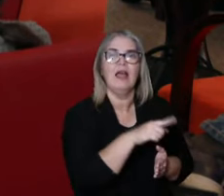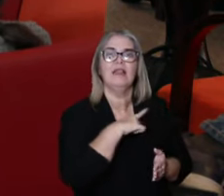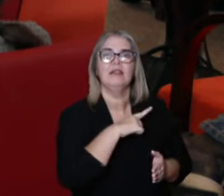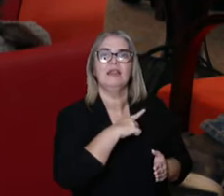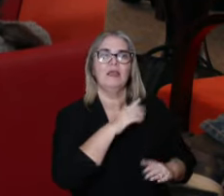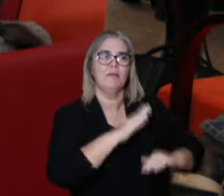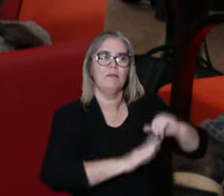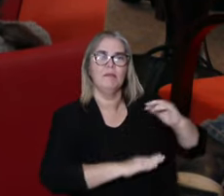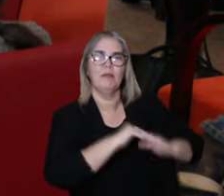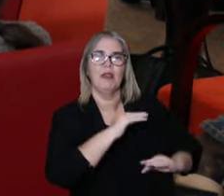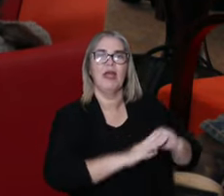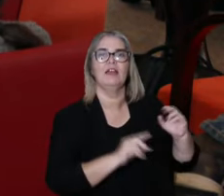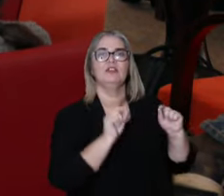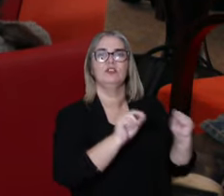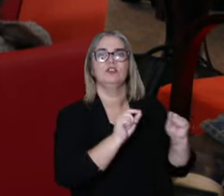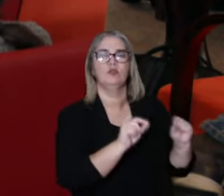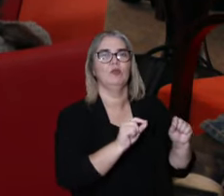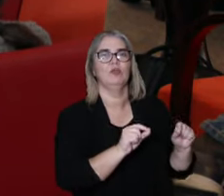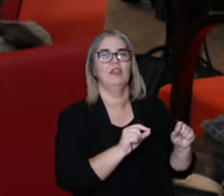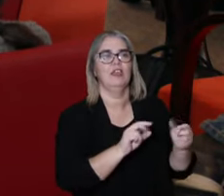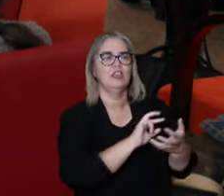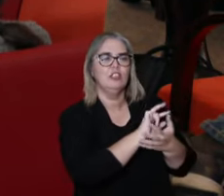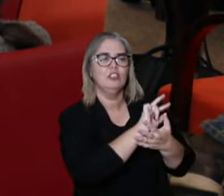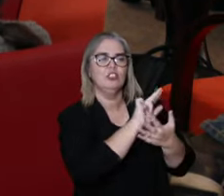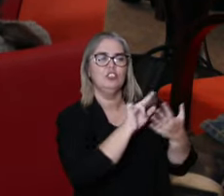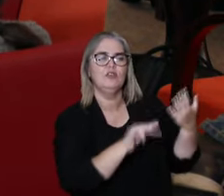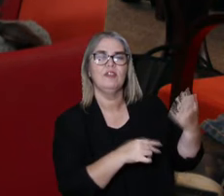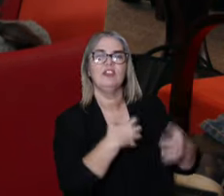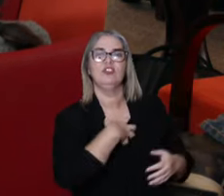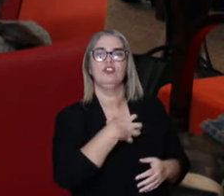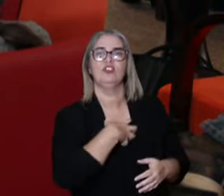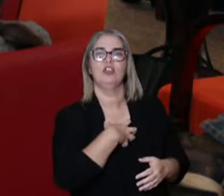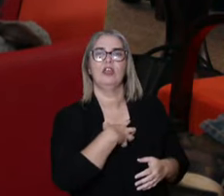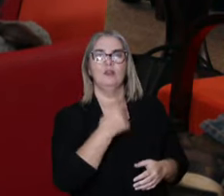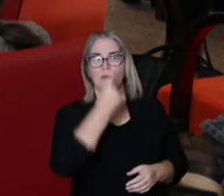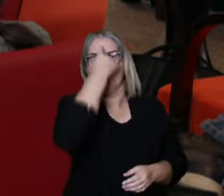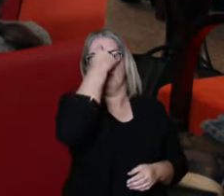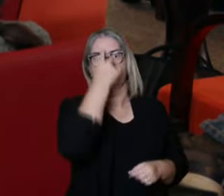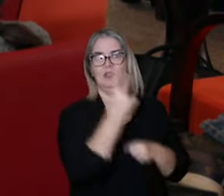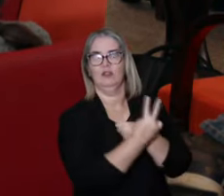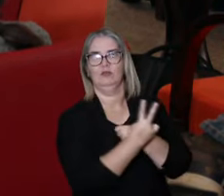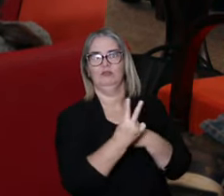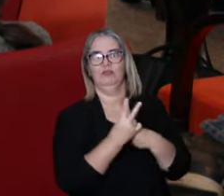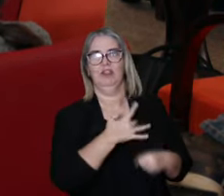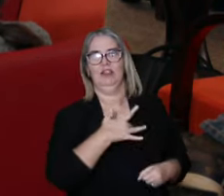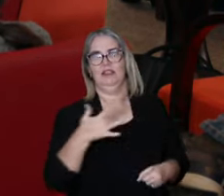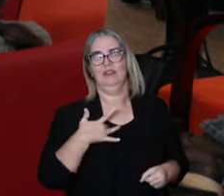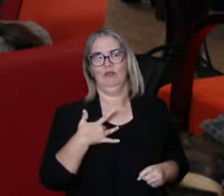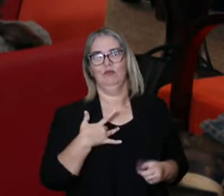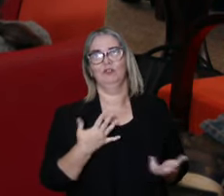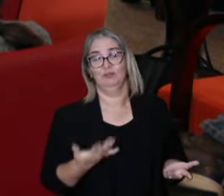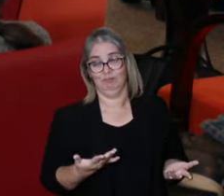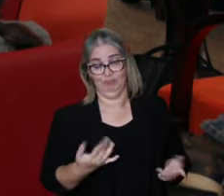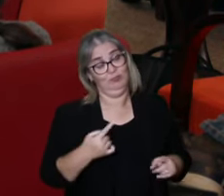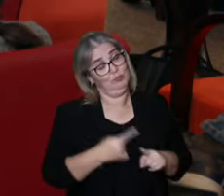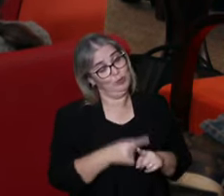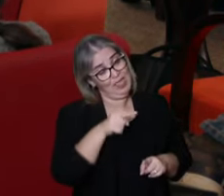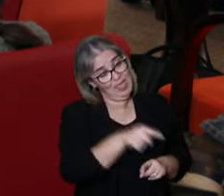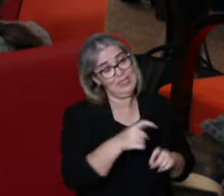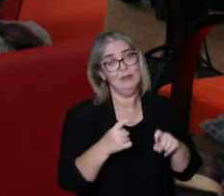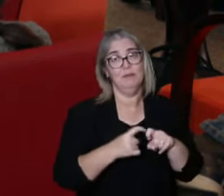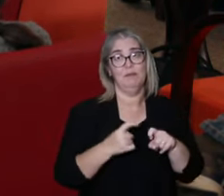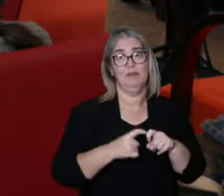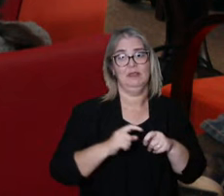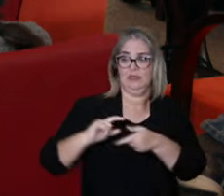public health system in Brazil, we have so many people practicing integrative practices and the traditional medicine, because